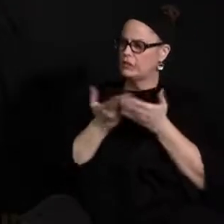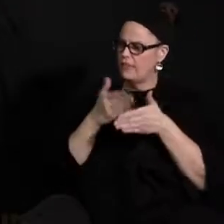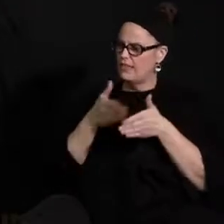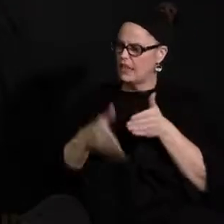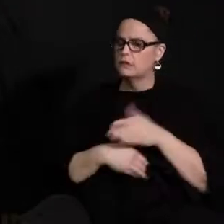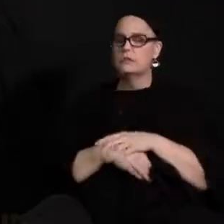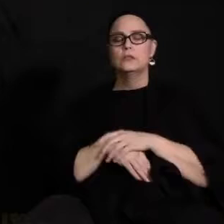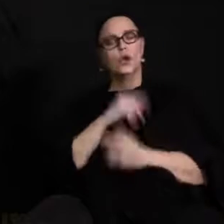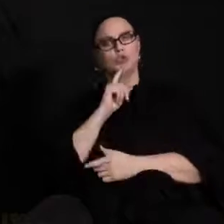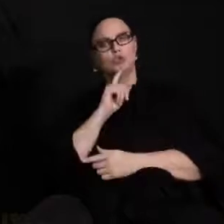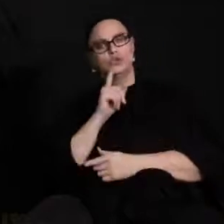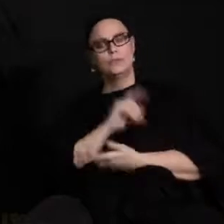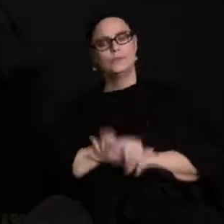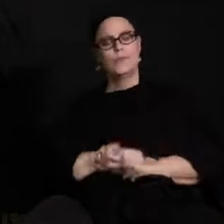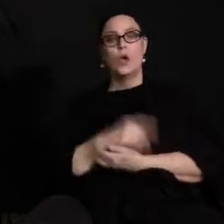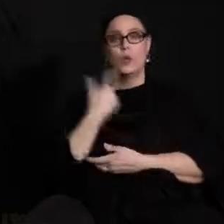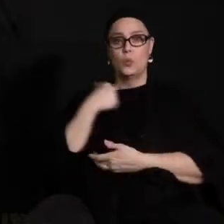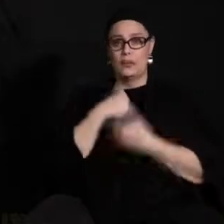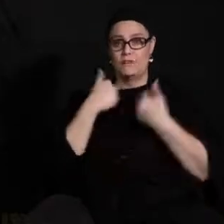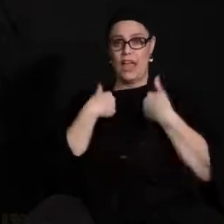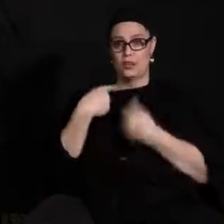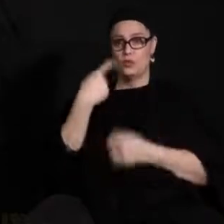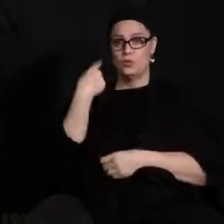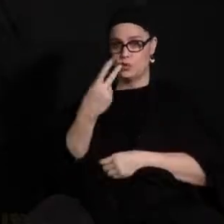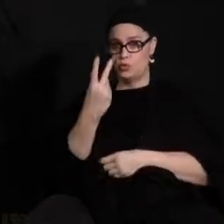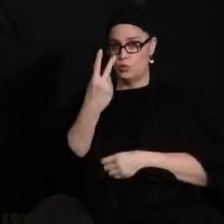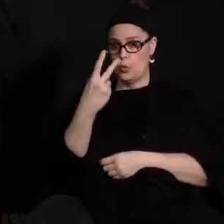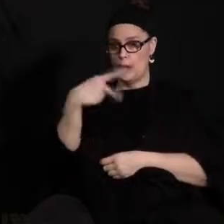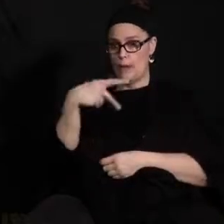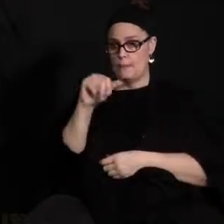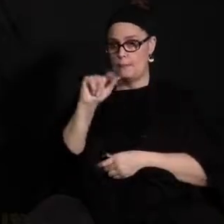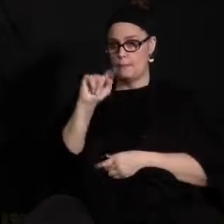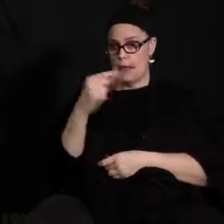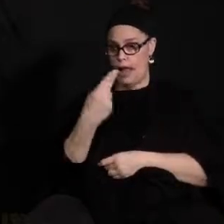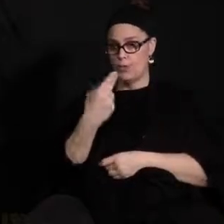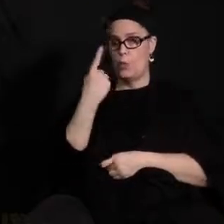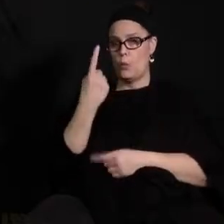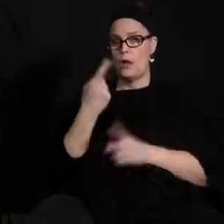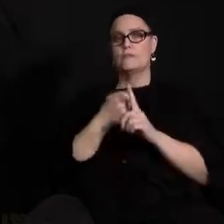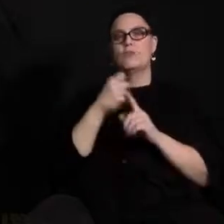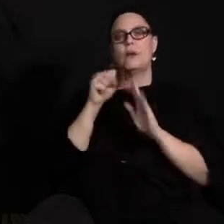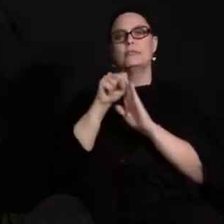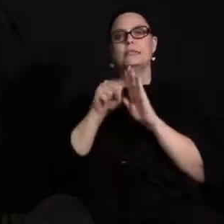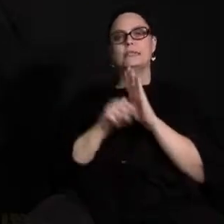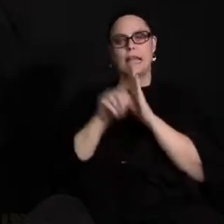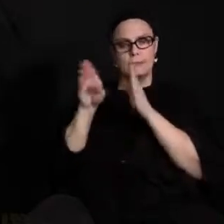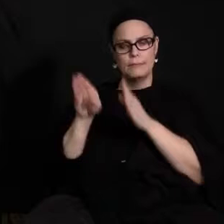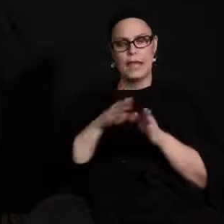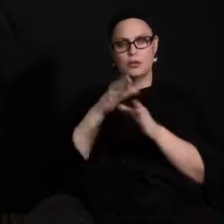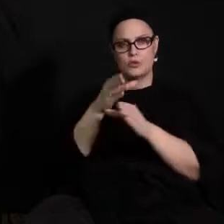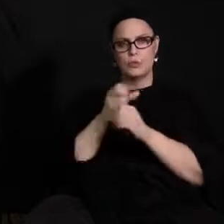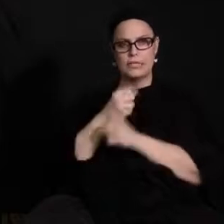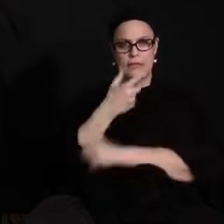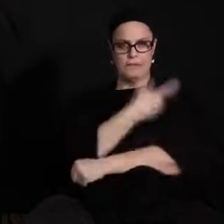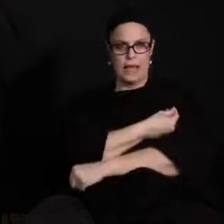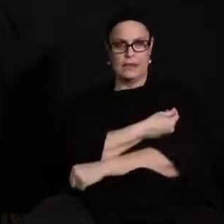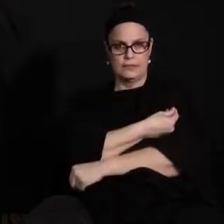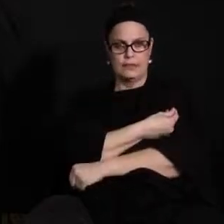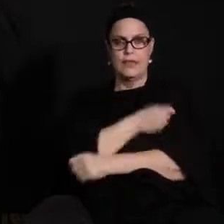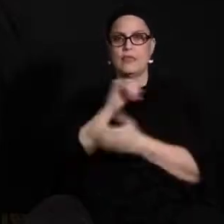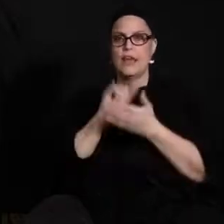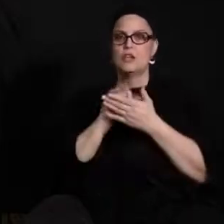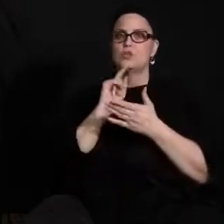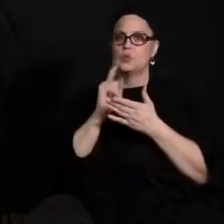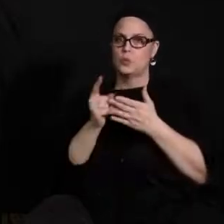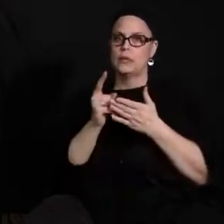um so we've had two paths one is from the state plan to receive vaccination um and that has certainly